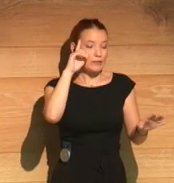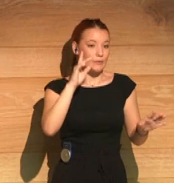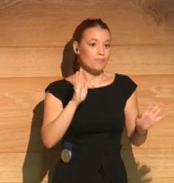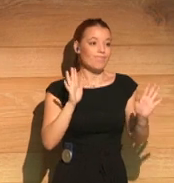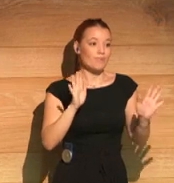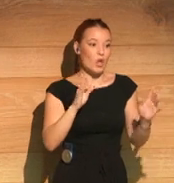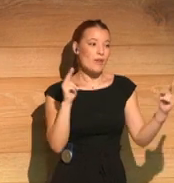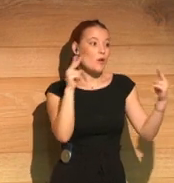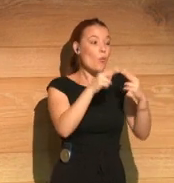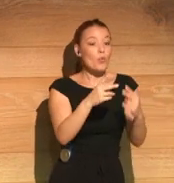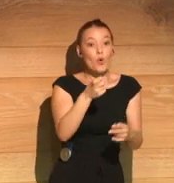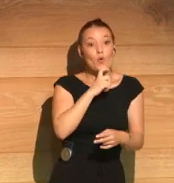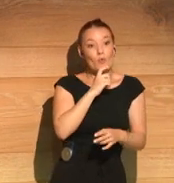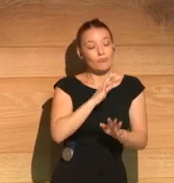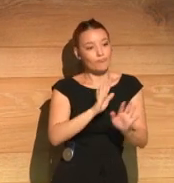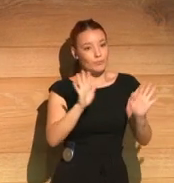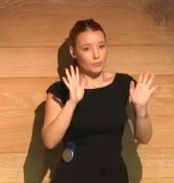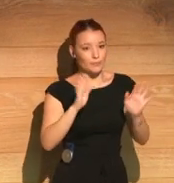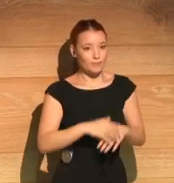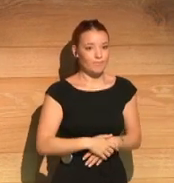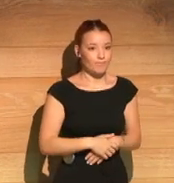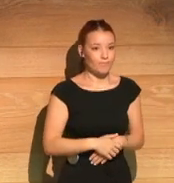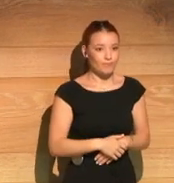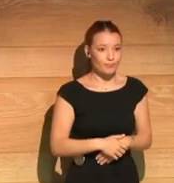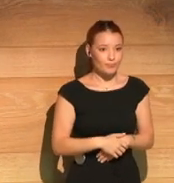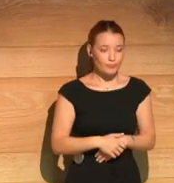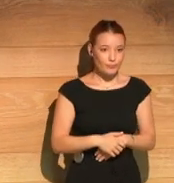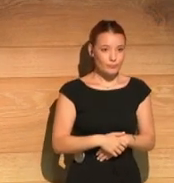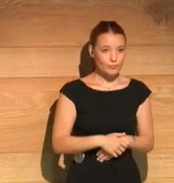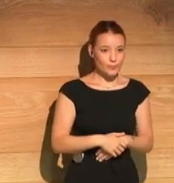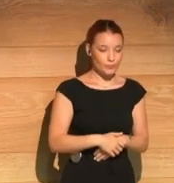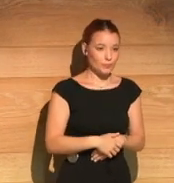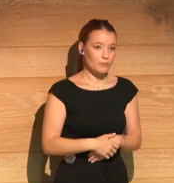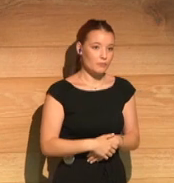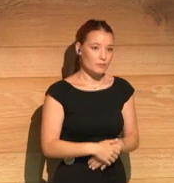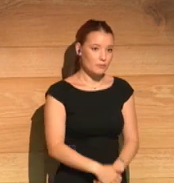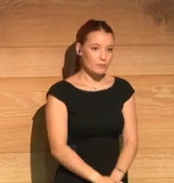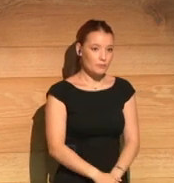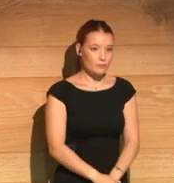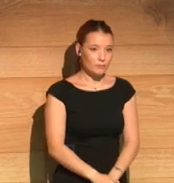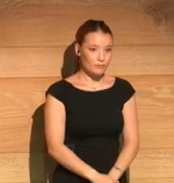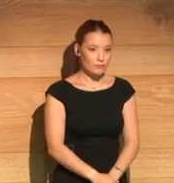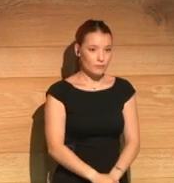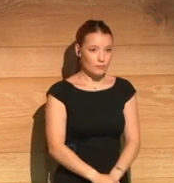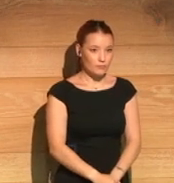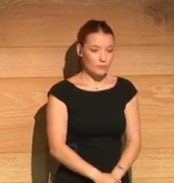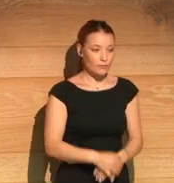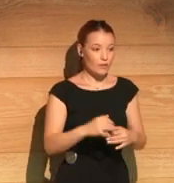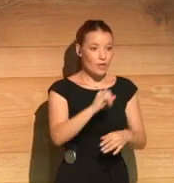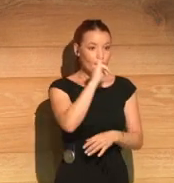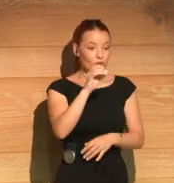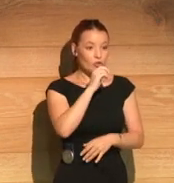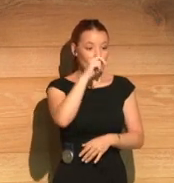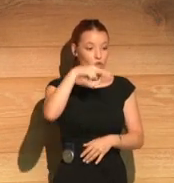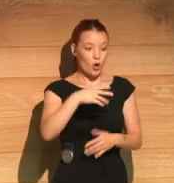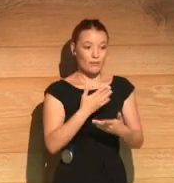how complex and what everything that the lives go through before this re-encounter takes place. The